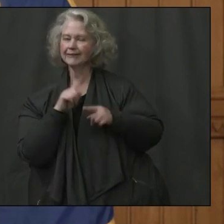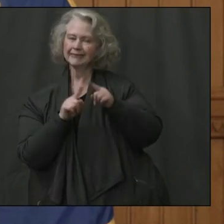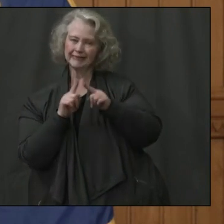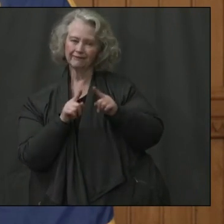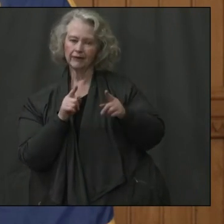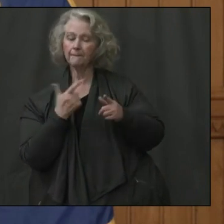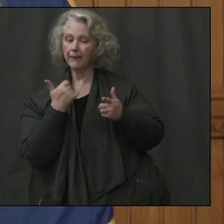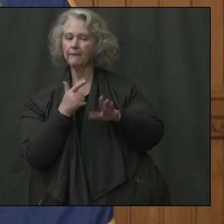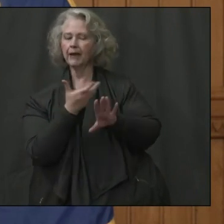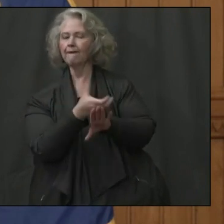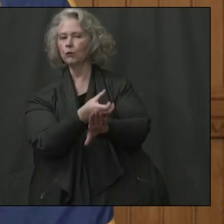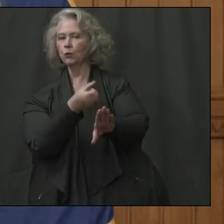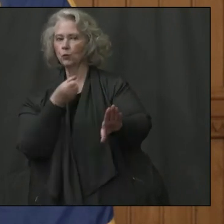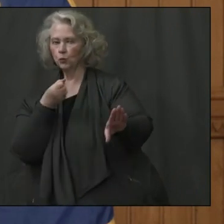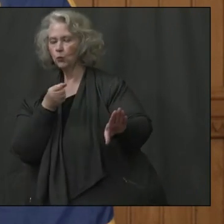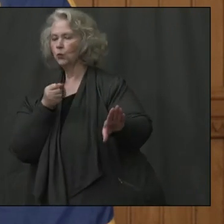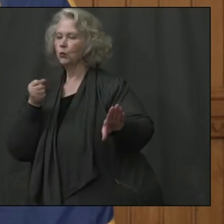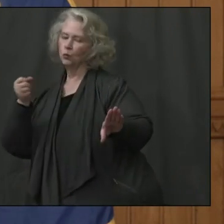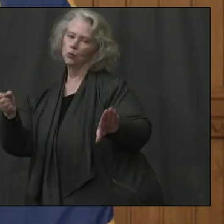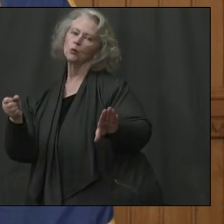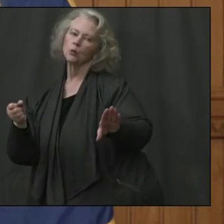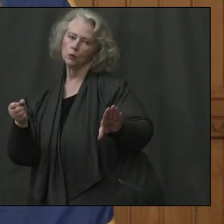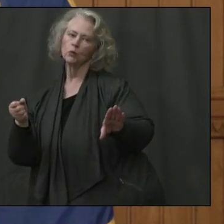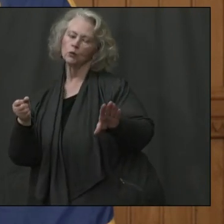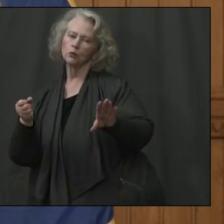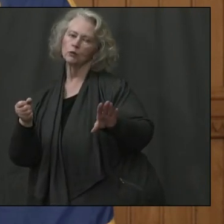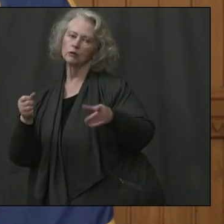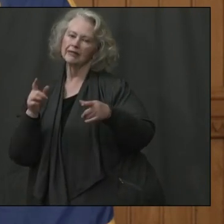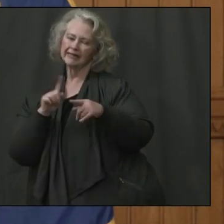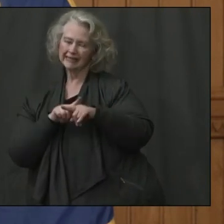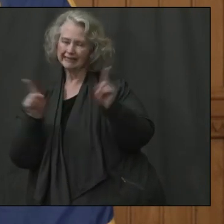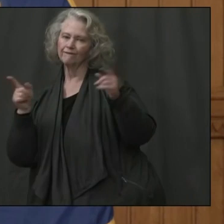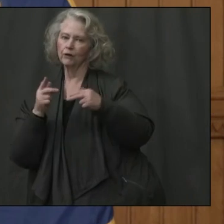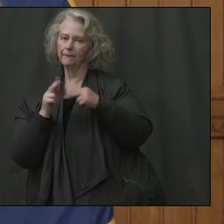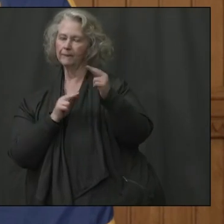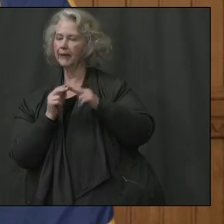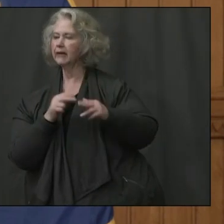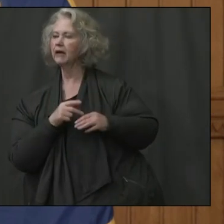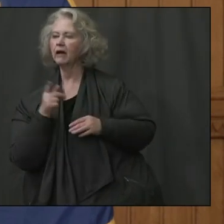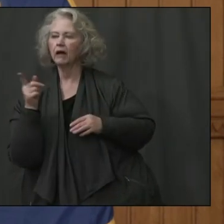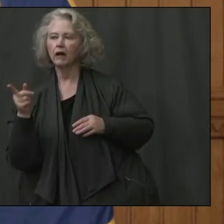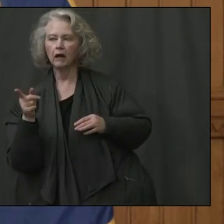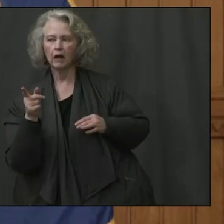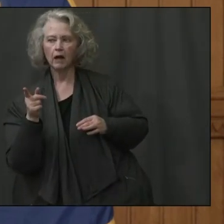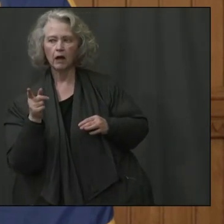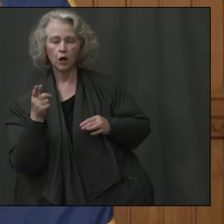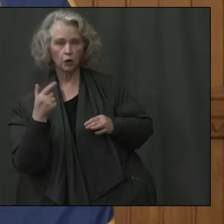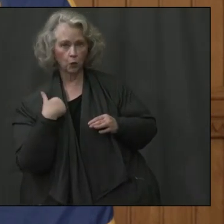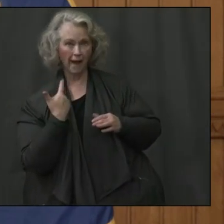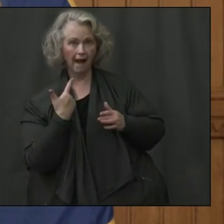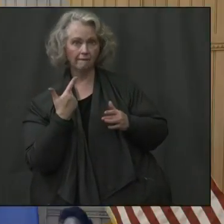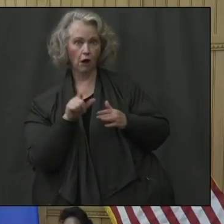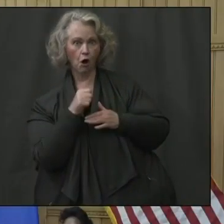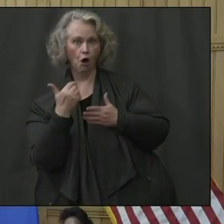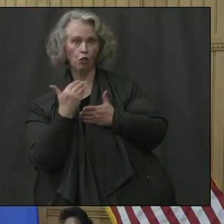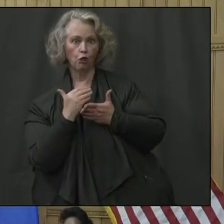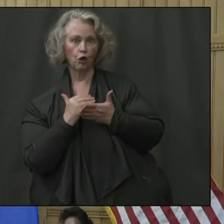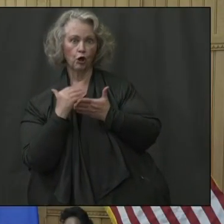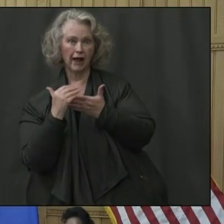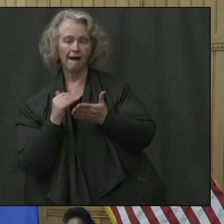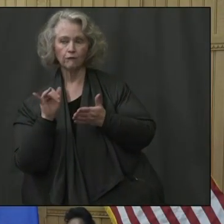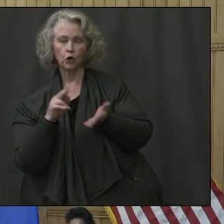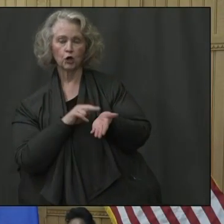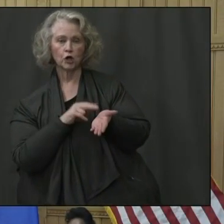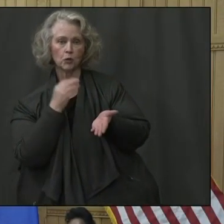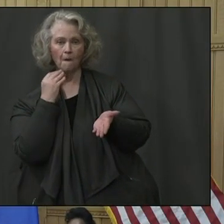separating out the COVID-19 positives from the negatives. Is there a new list of nursing homes? Because the head of the nursing home